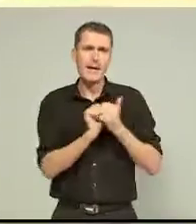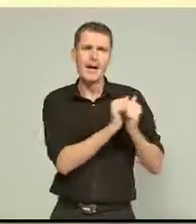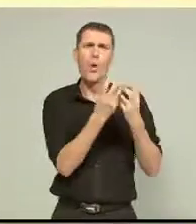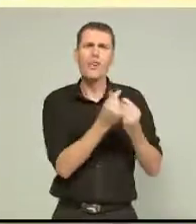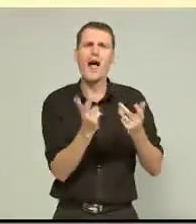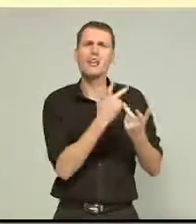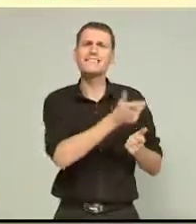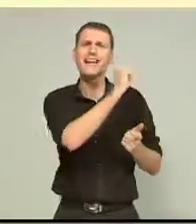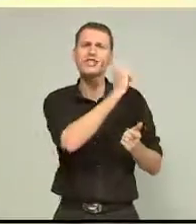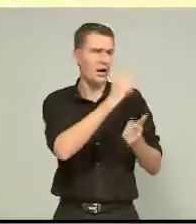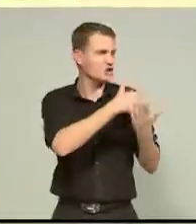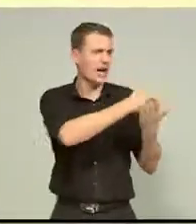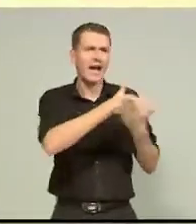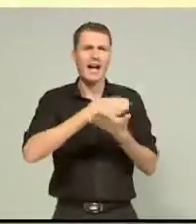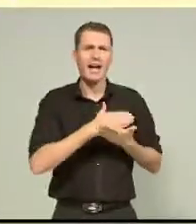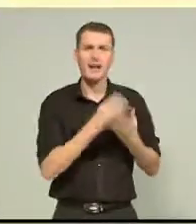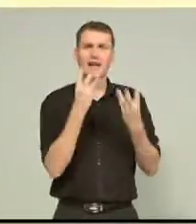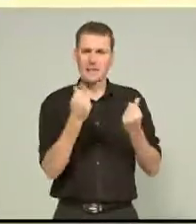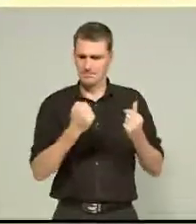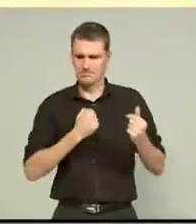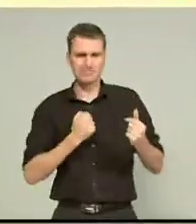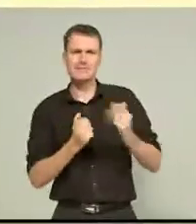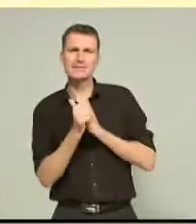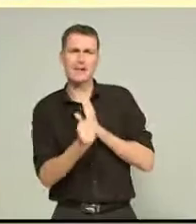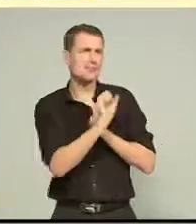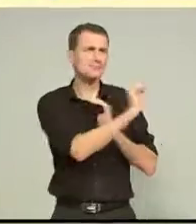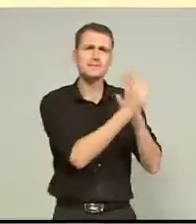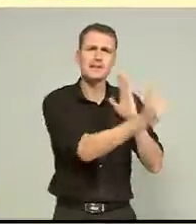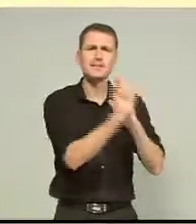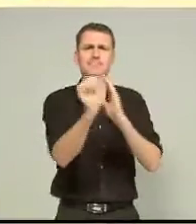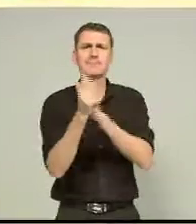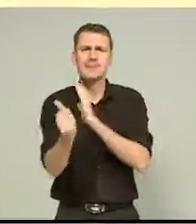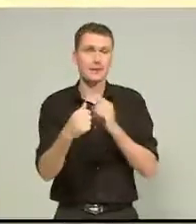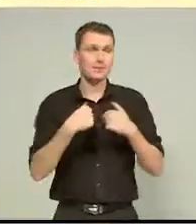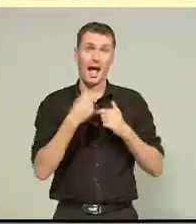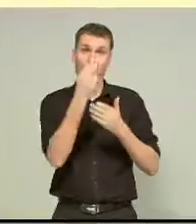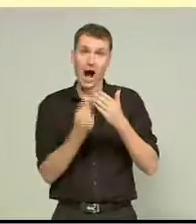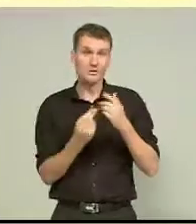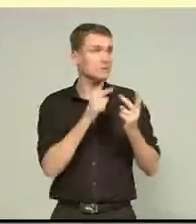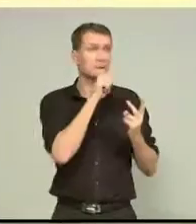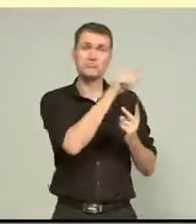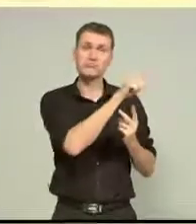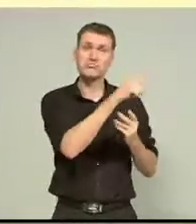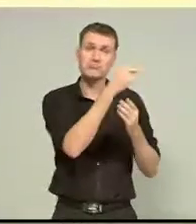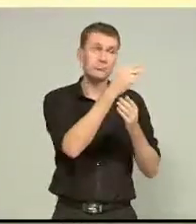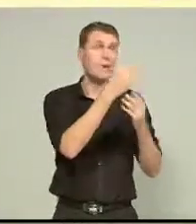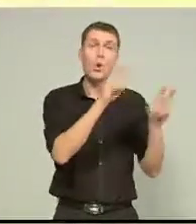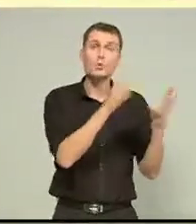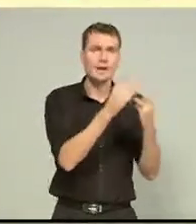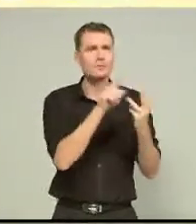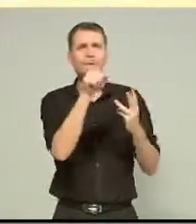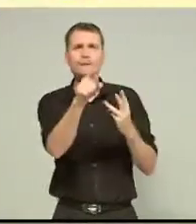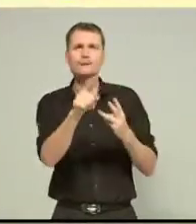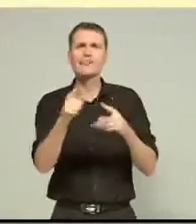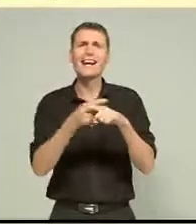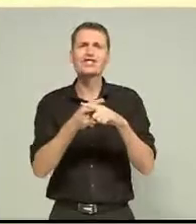which is nice. So some of us have strengths in different areas. I love doing art, Ali's fantastic at music, Claire's brilliant at English, and so we can collaborate